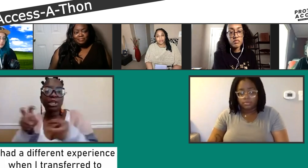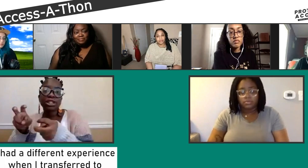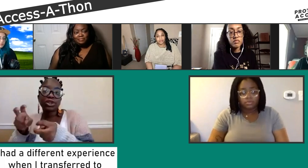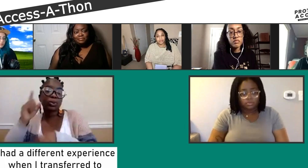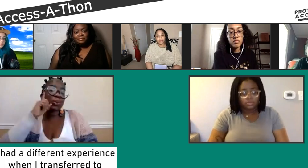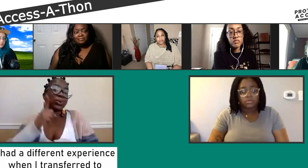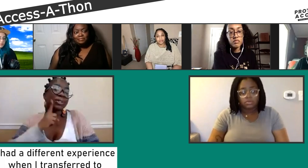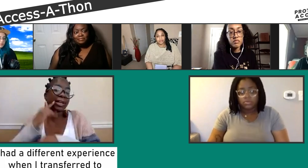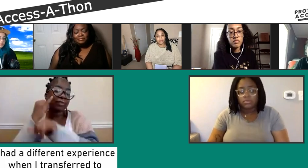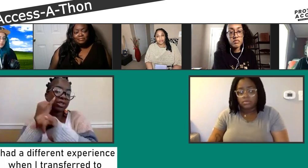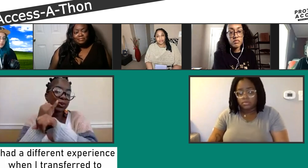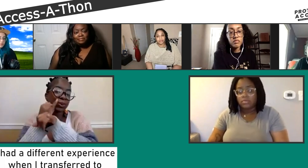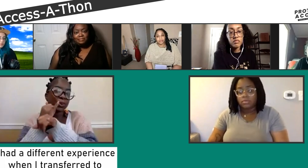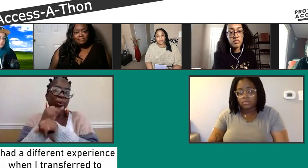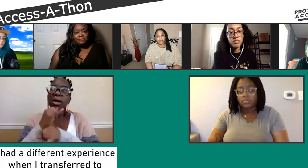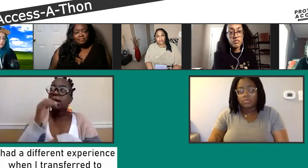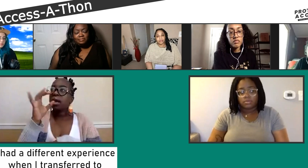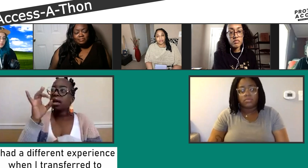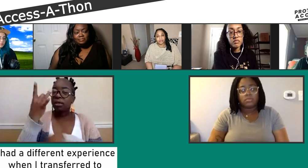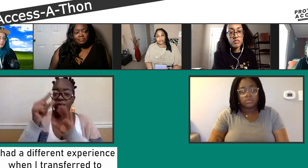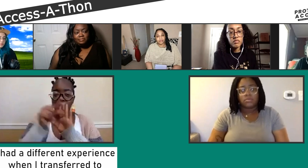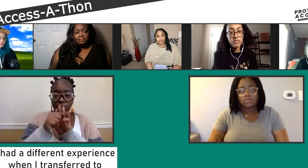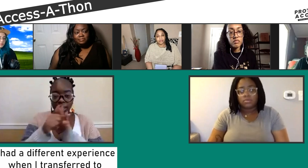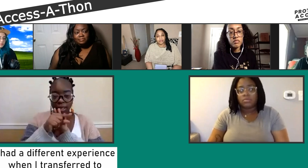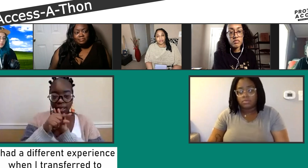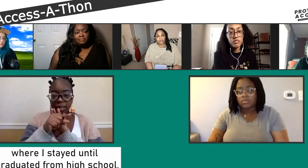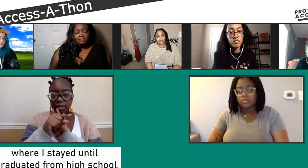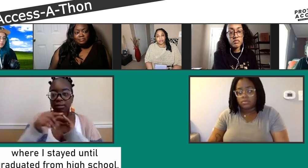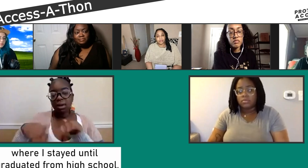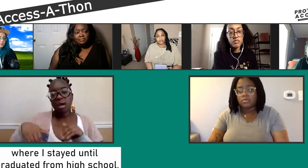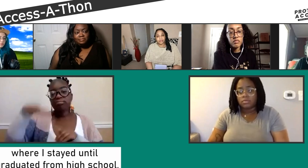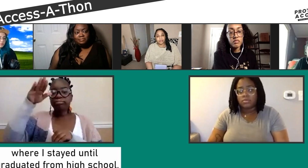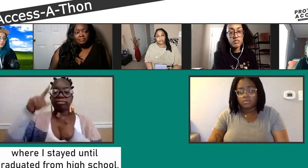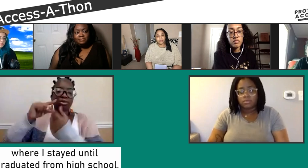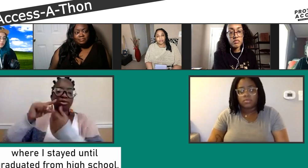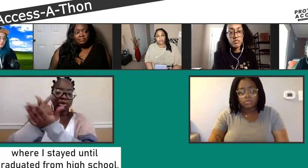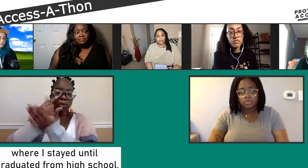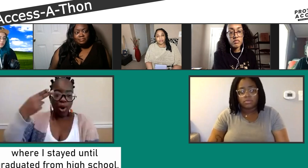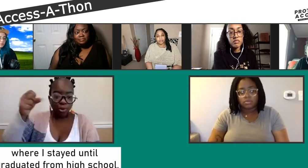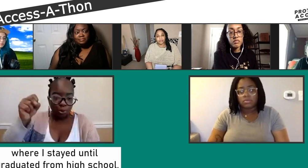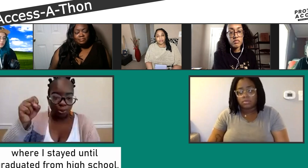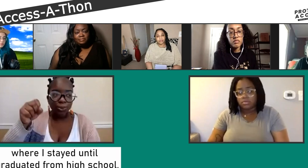sudden. With my experience, I did later on transfer to an institute.